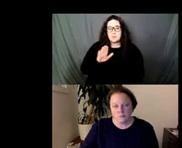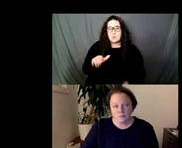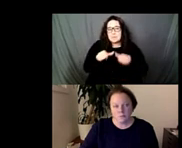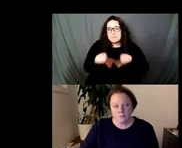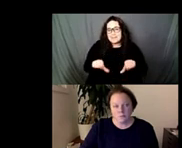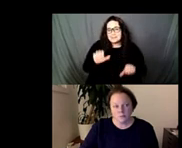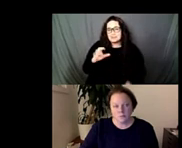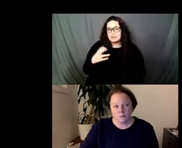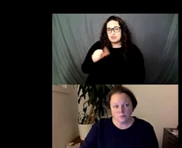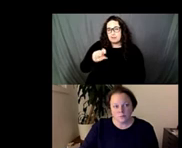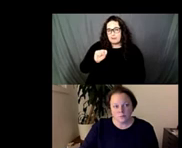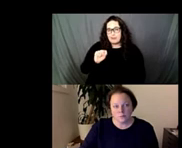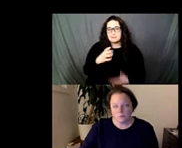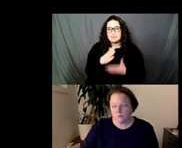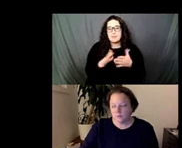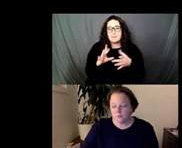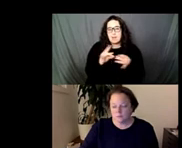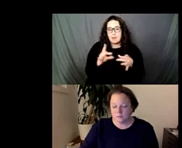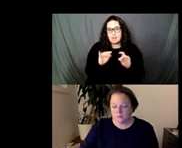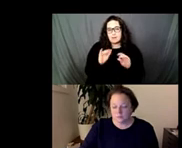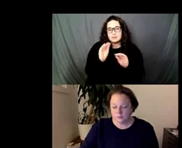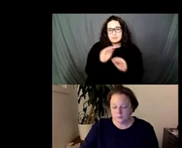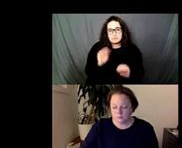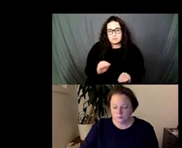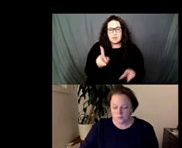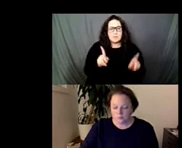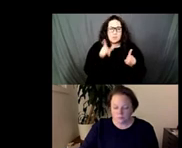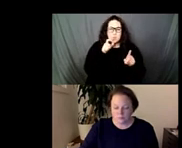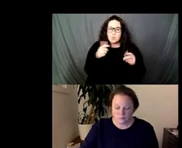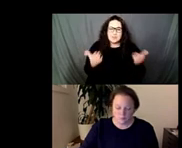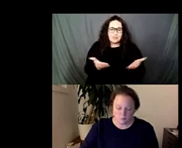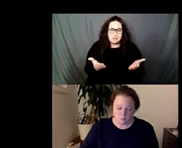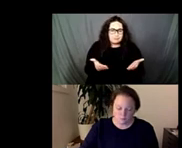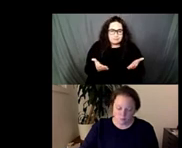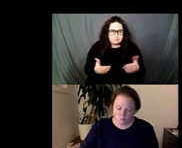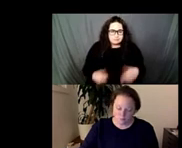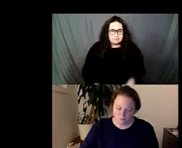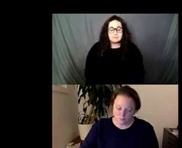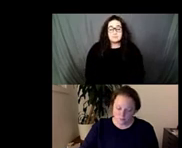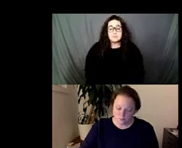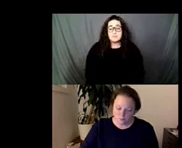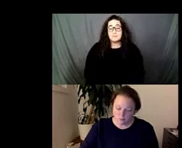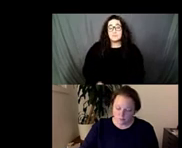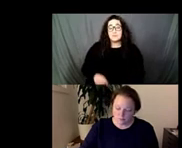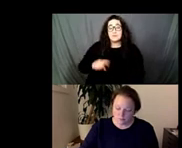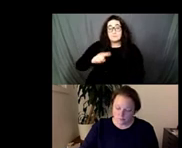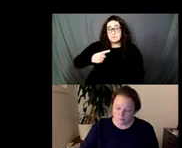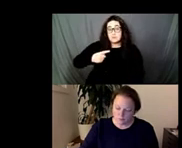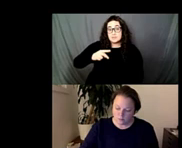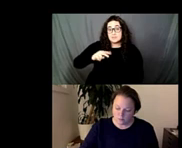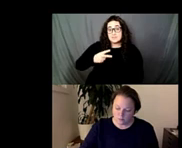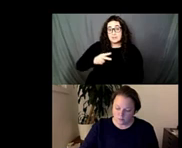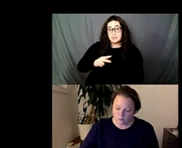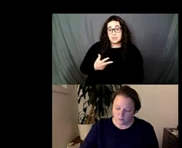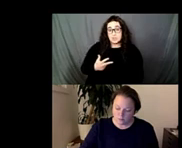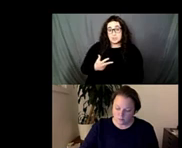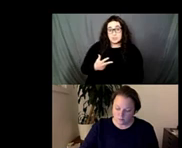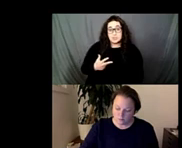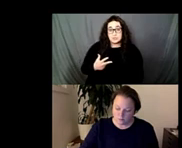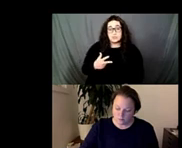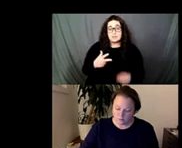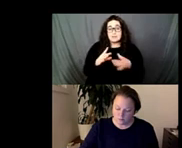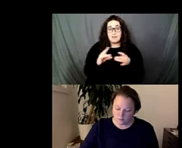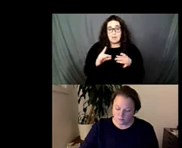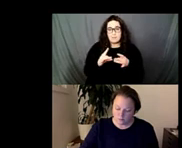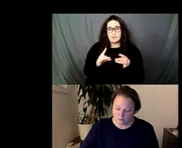joining us tonight and for context um the first three uh are going to be from those who shared the stage